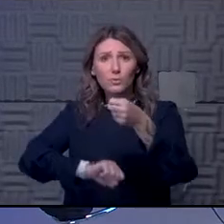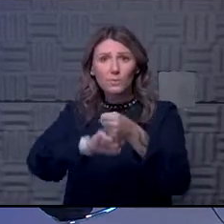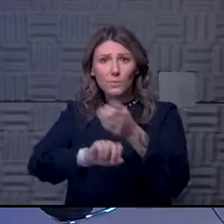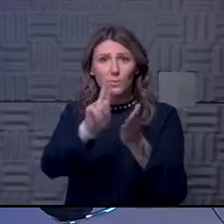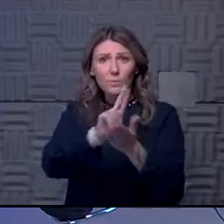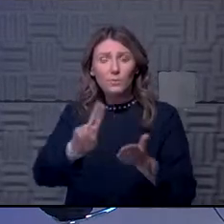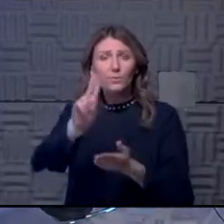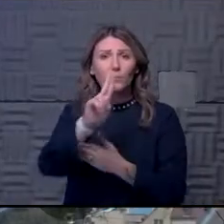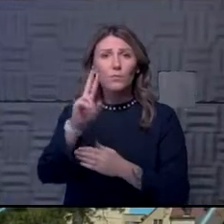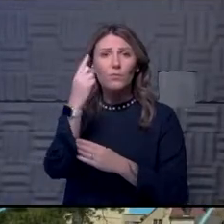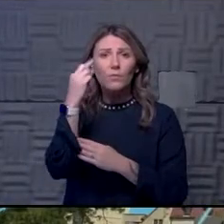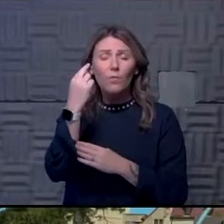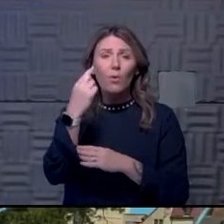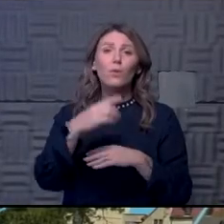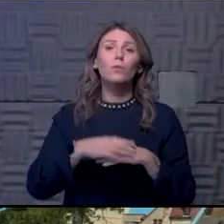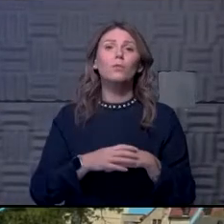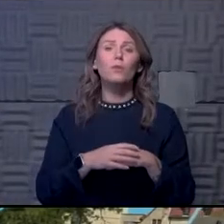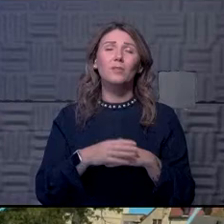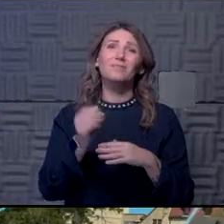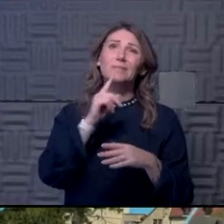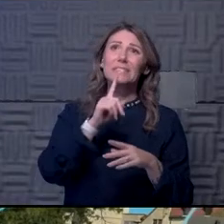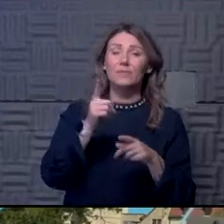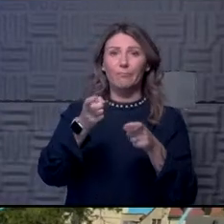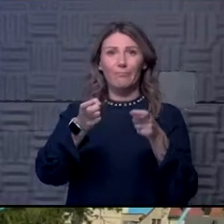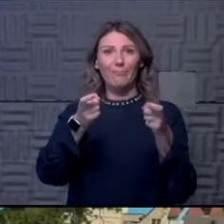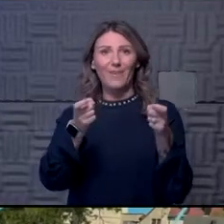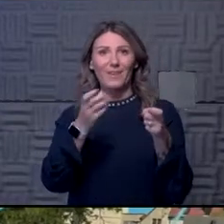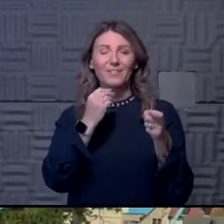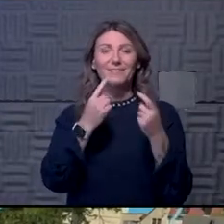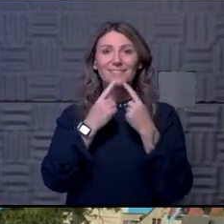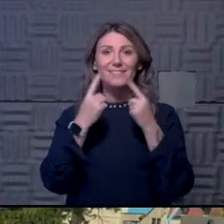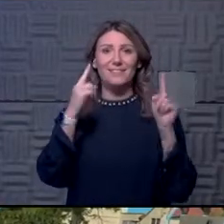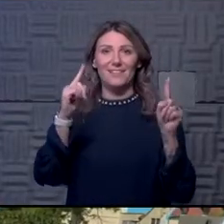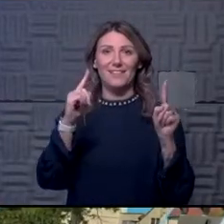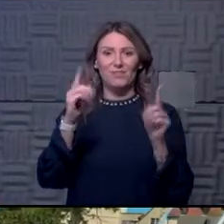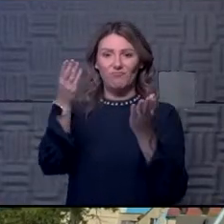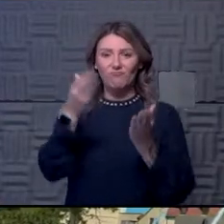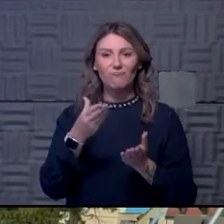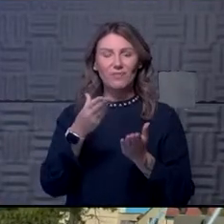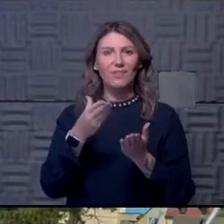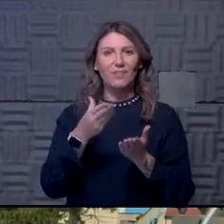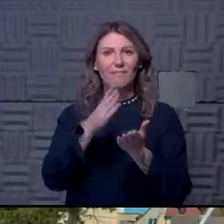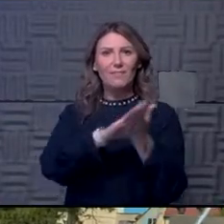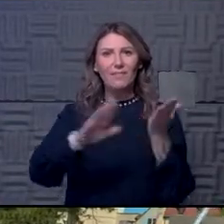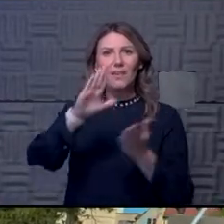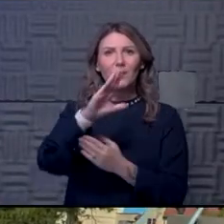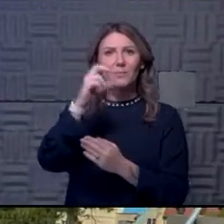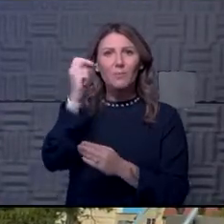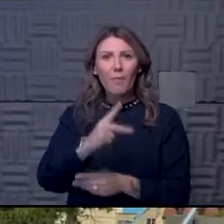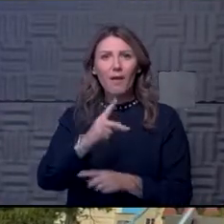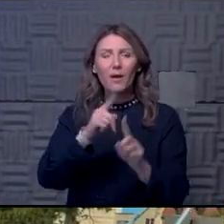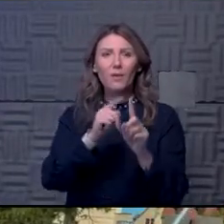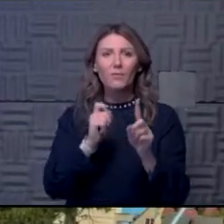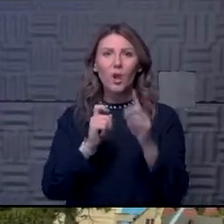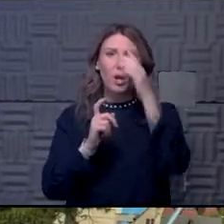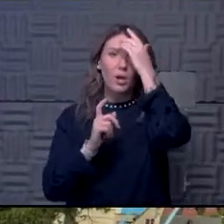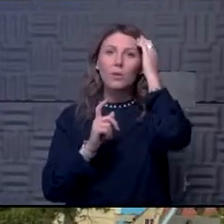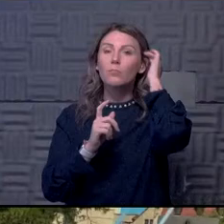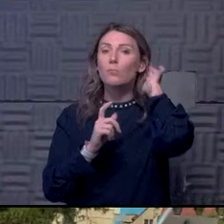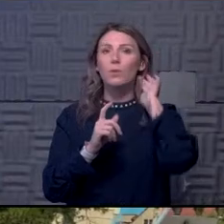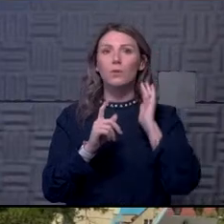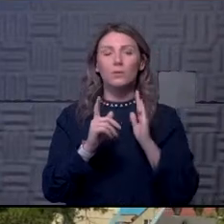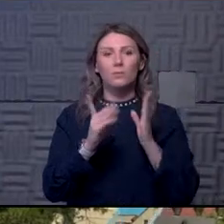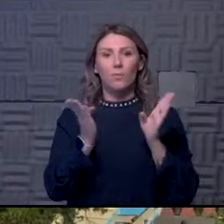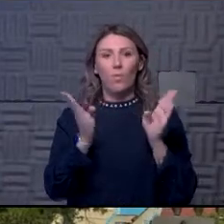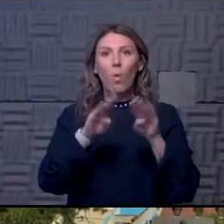to manage and really, I think, successfully bring a campus back from from being closed